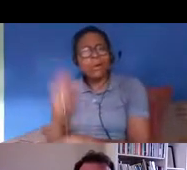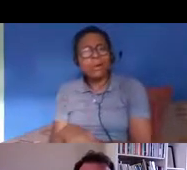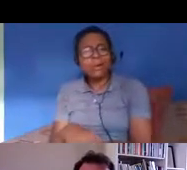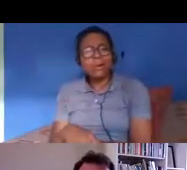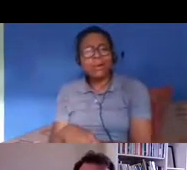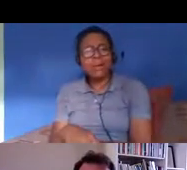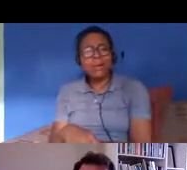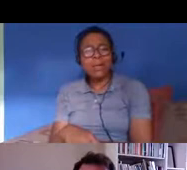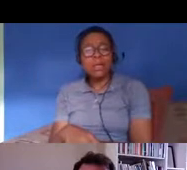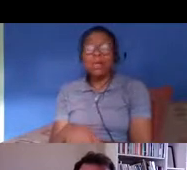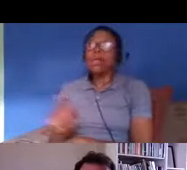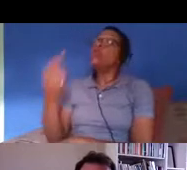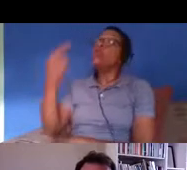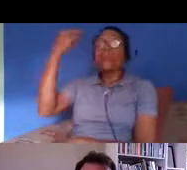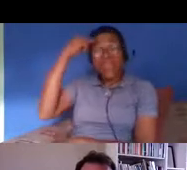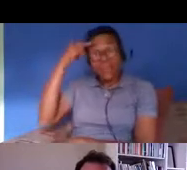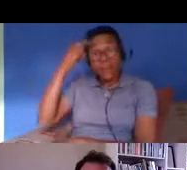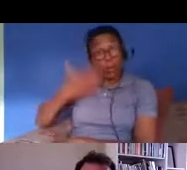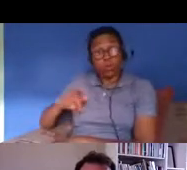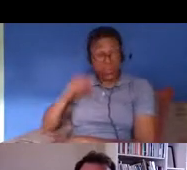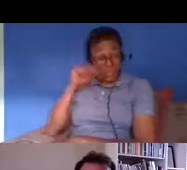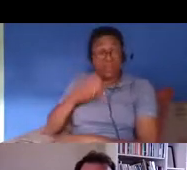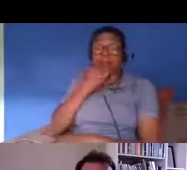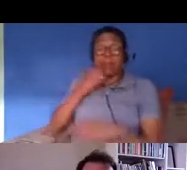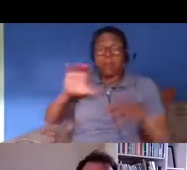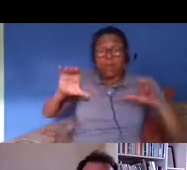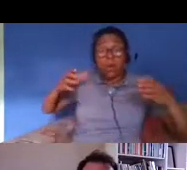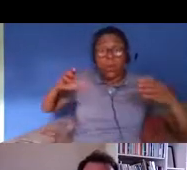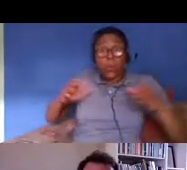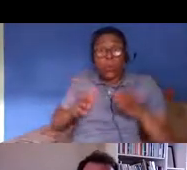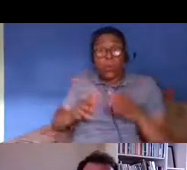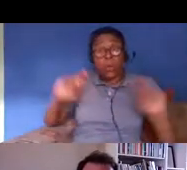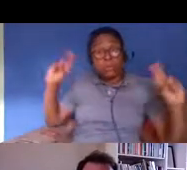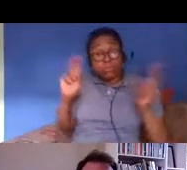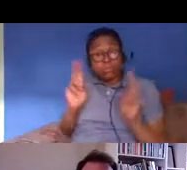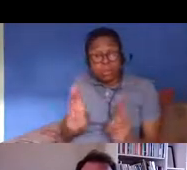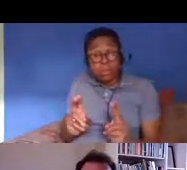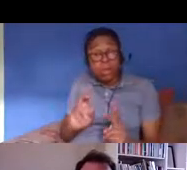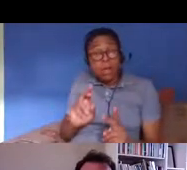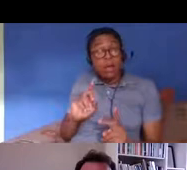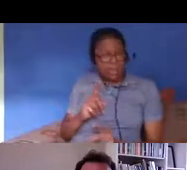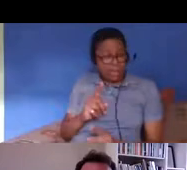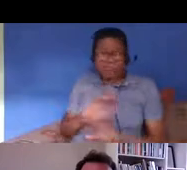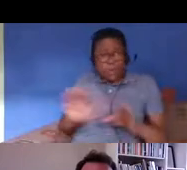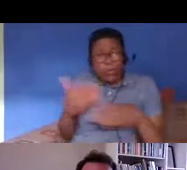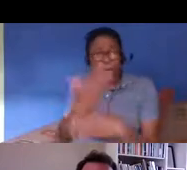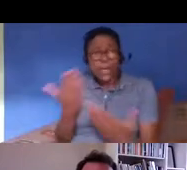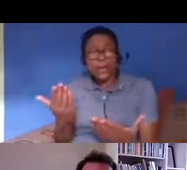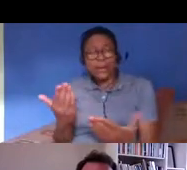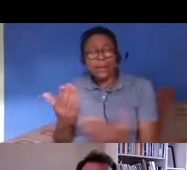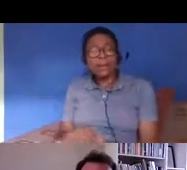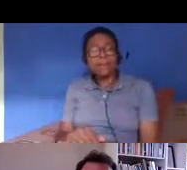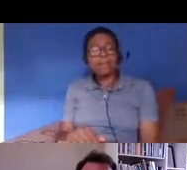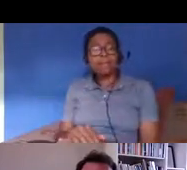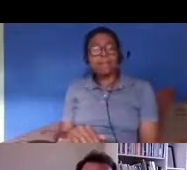reducing legal immigration as the home office calls it or has some other ideological purpose um and there's